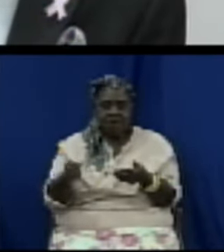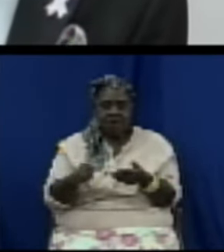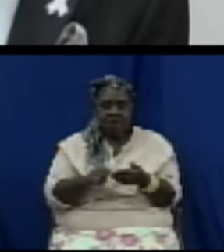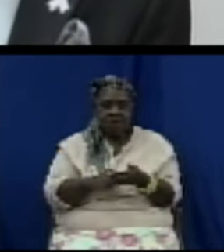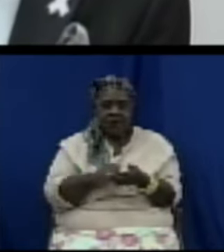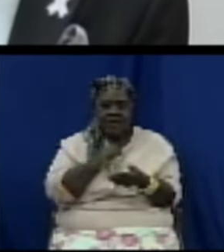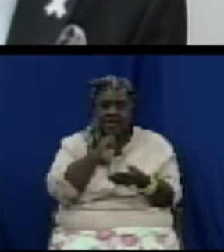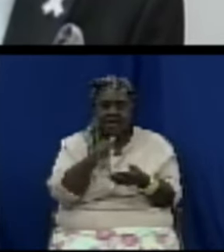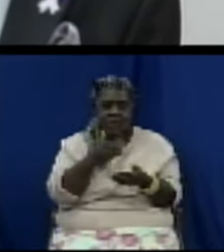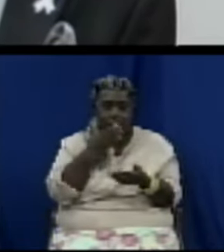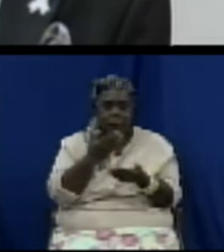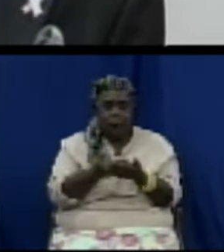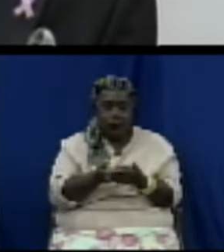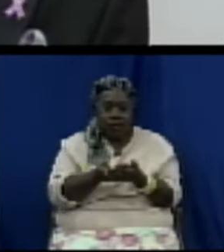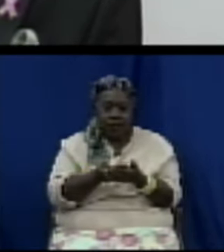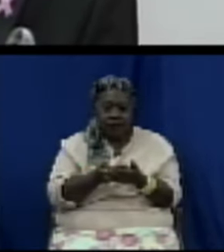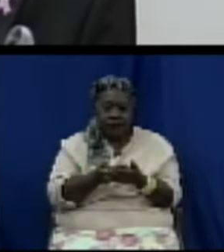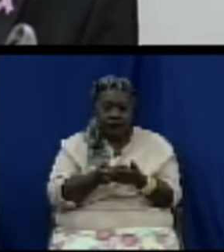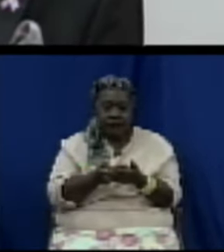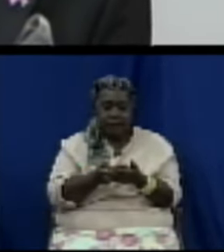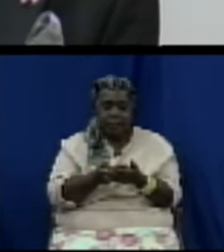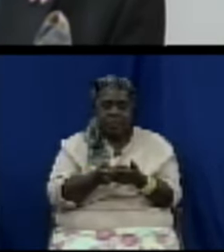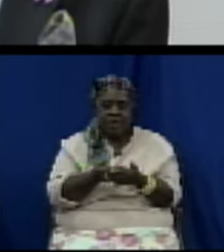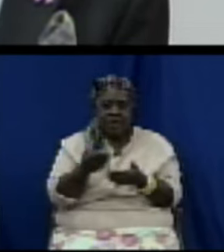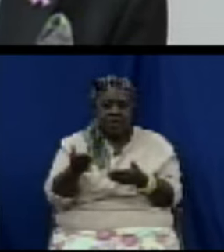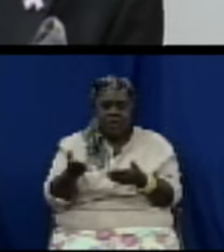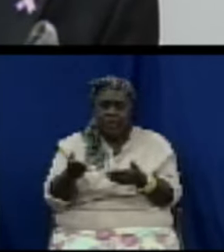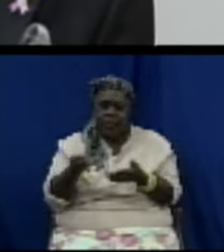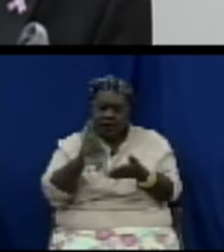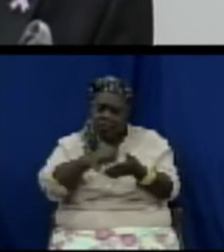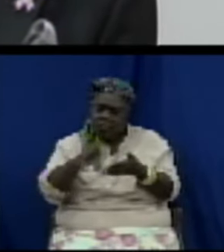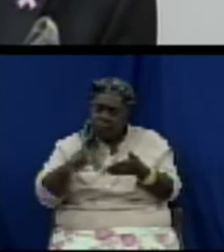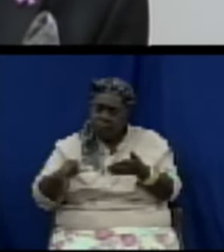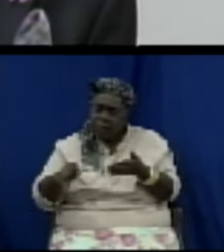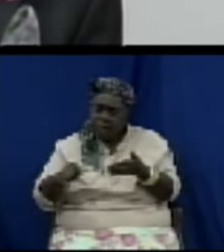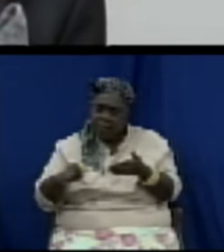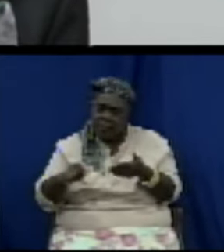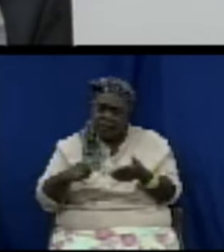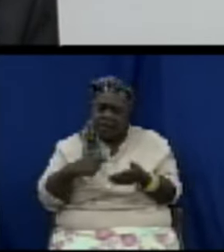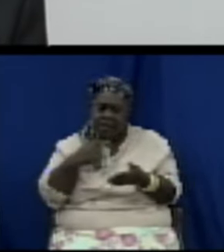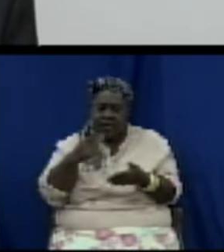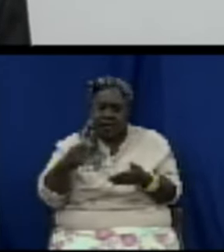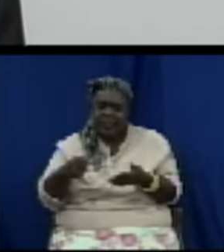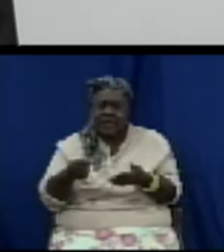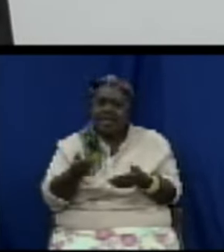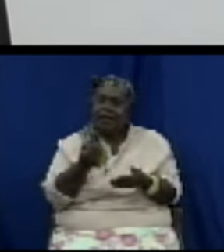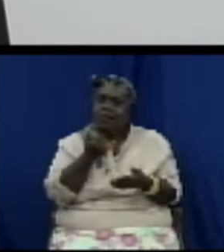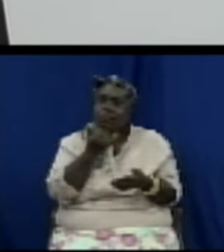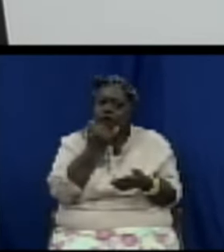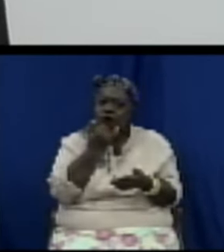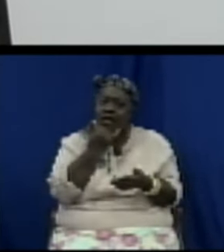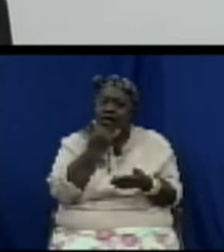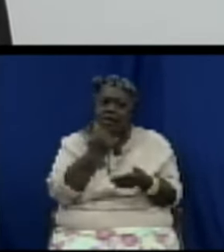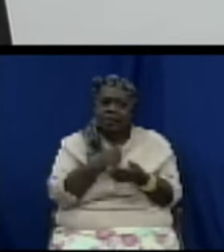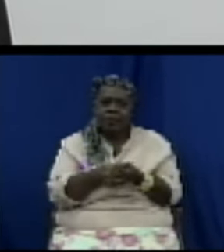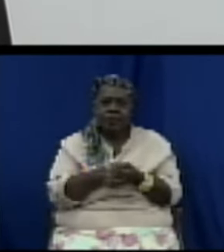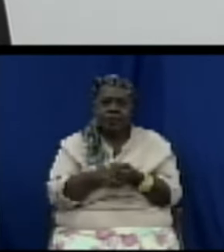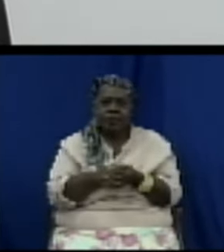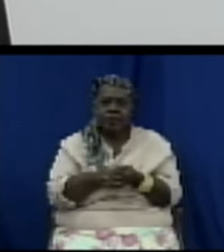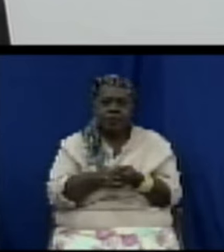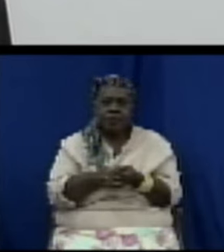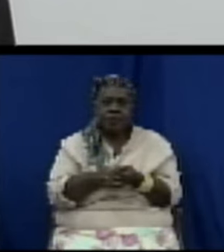relate to misleading or deceptive or fraudulent conduct